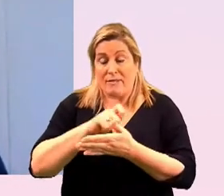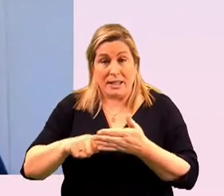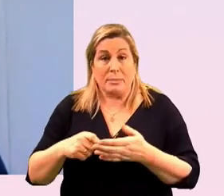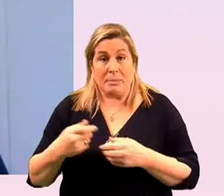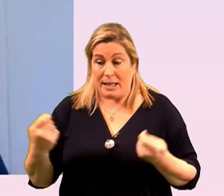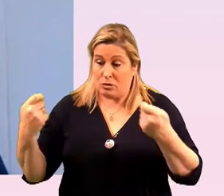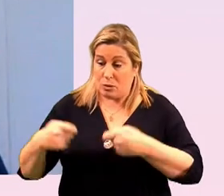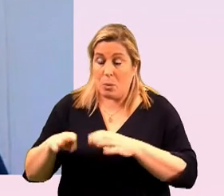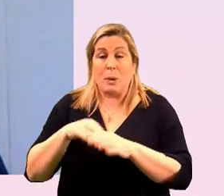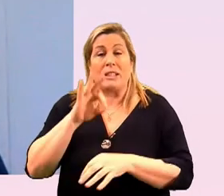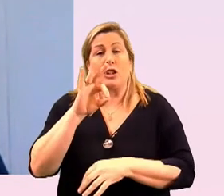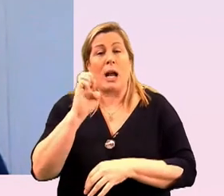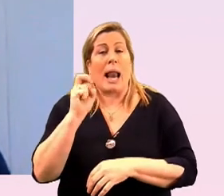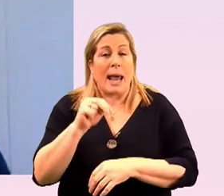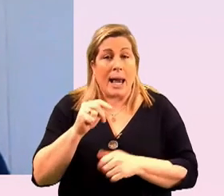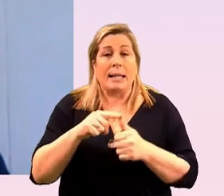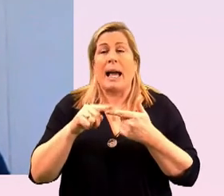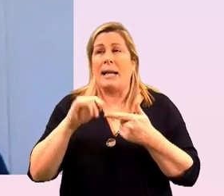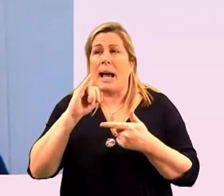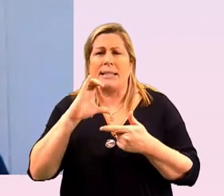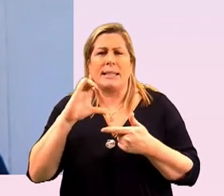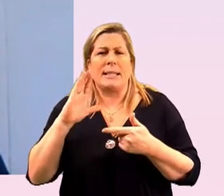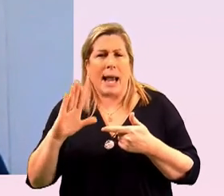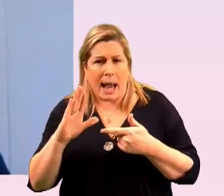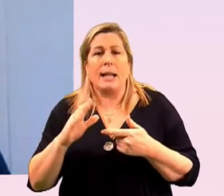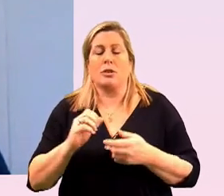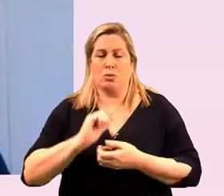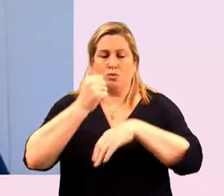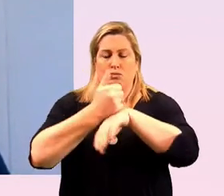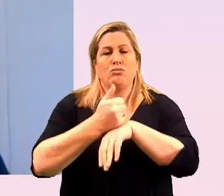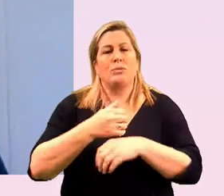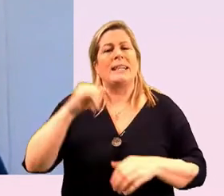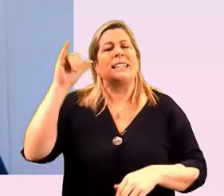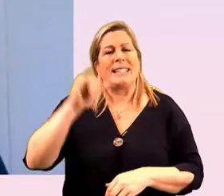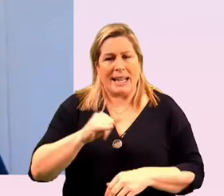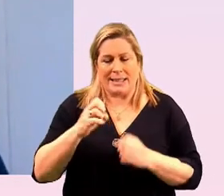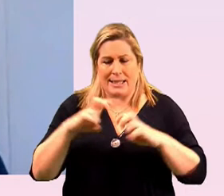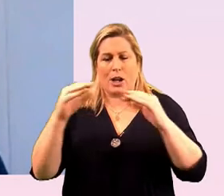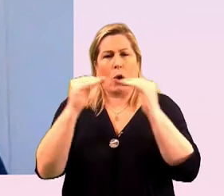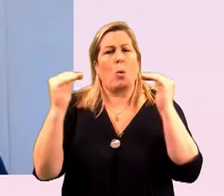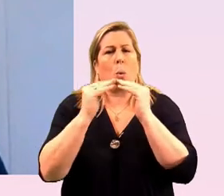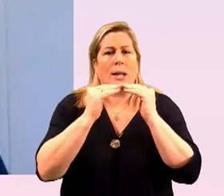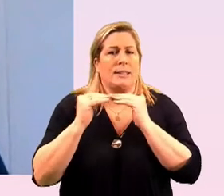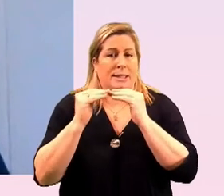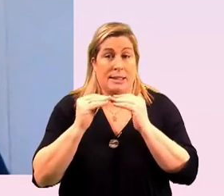iccl in 2014 to form yes equality to fight and win that referendum by